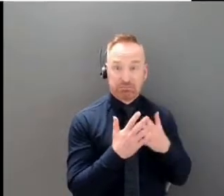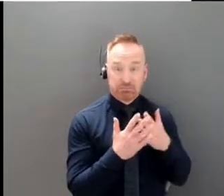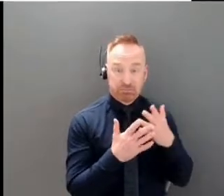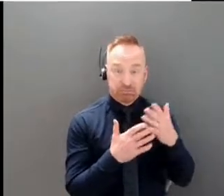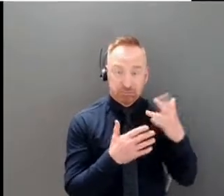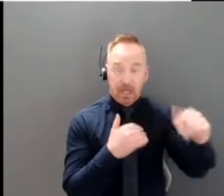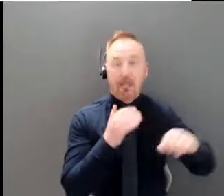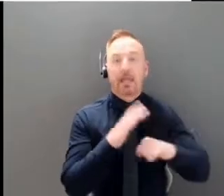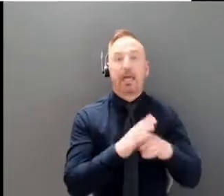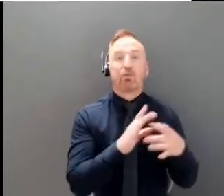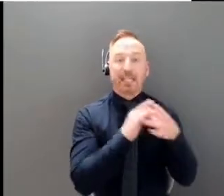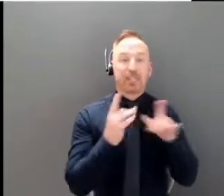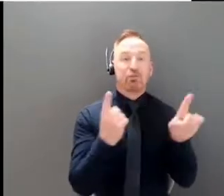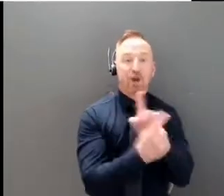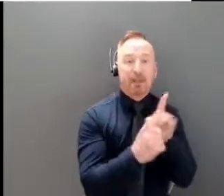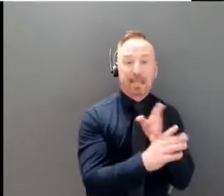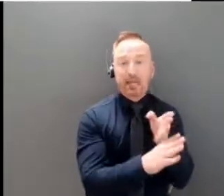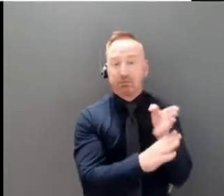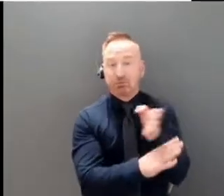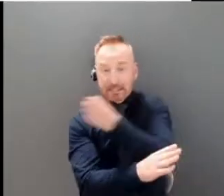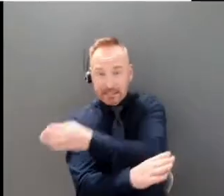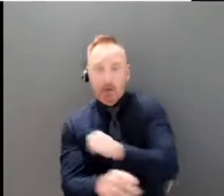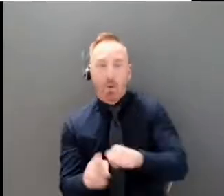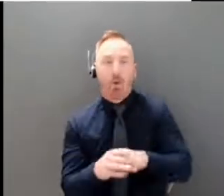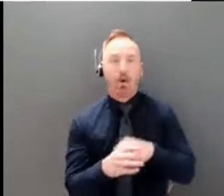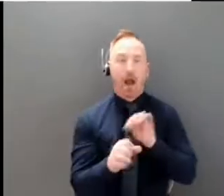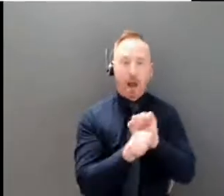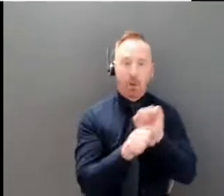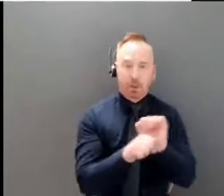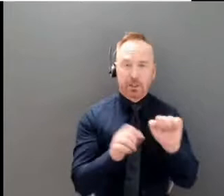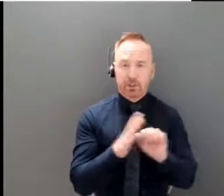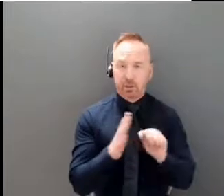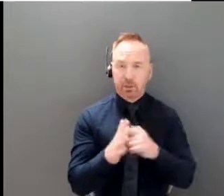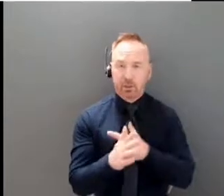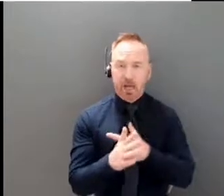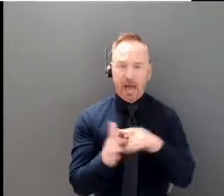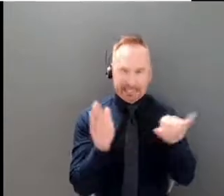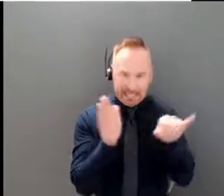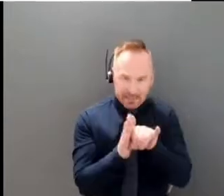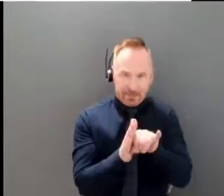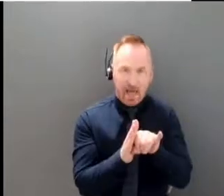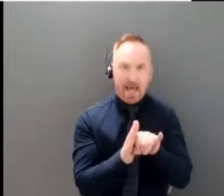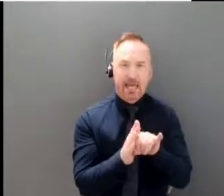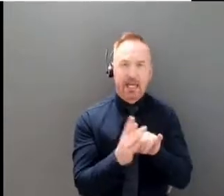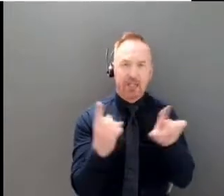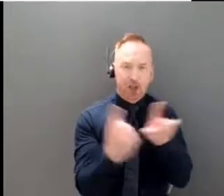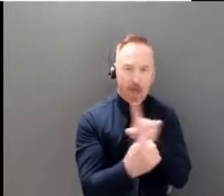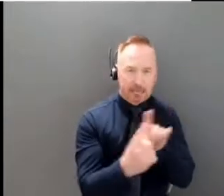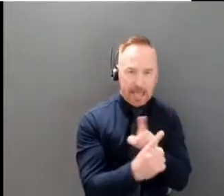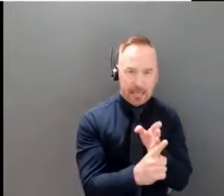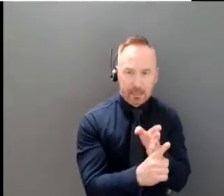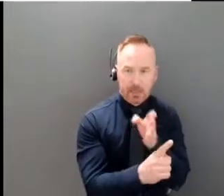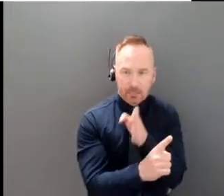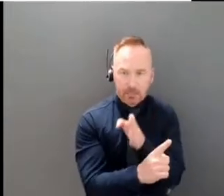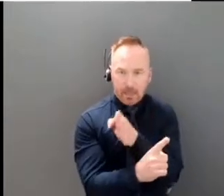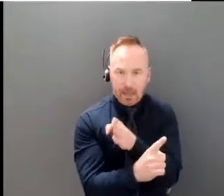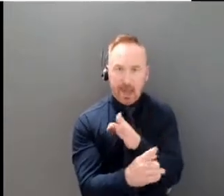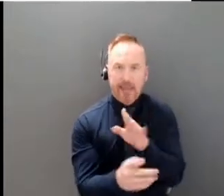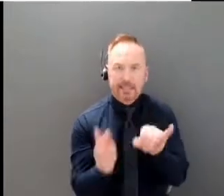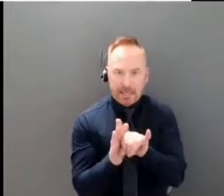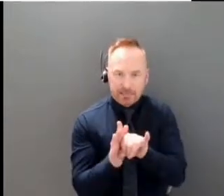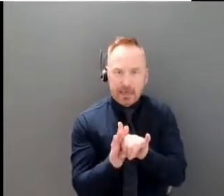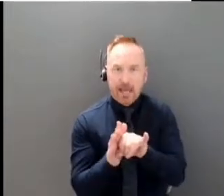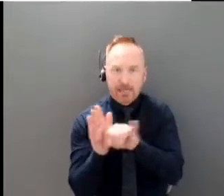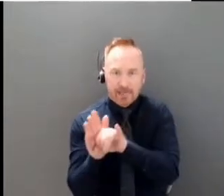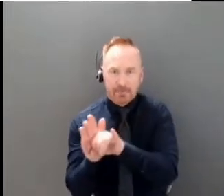work that we do to identify and isolate contacts. We would see this eventually would pass. It might be